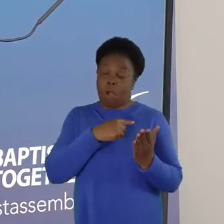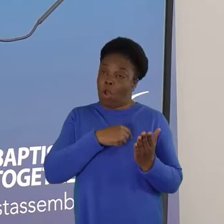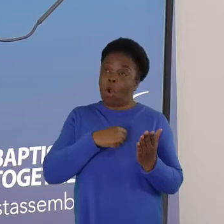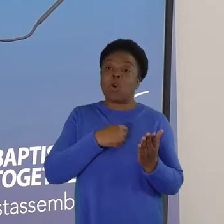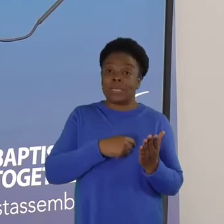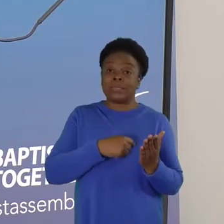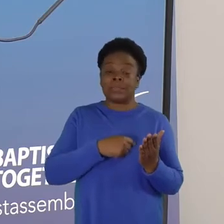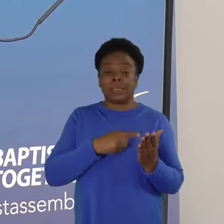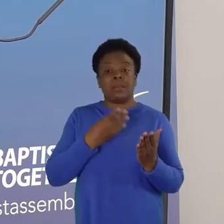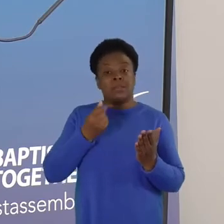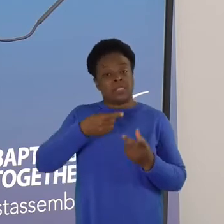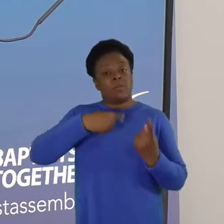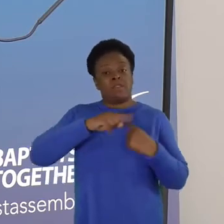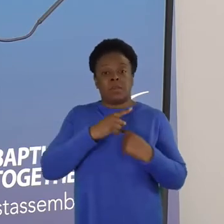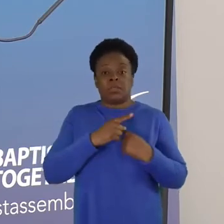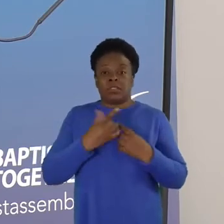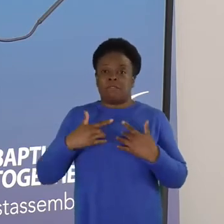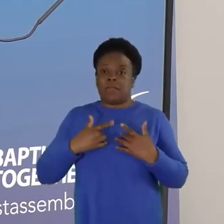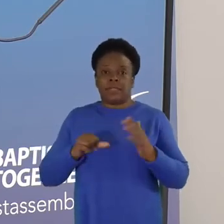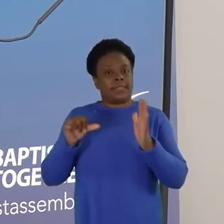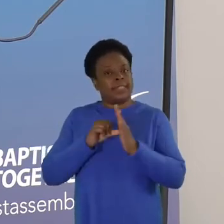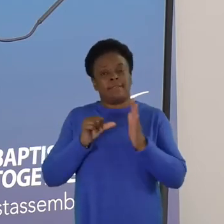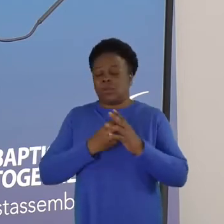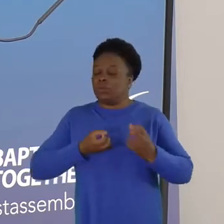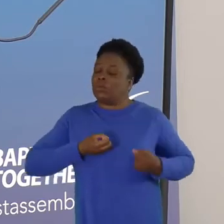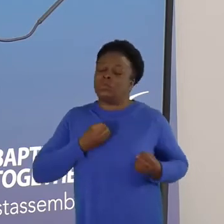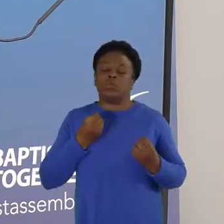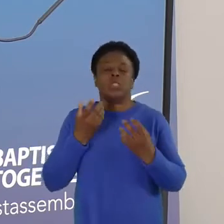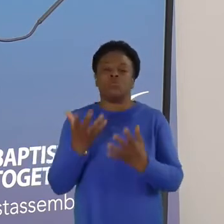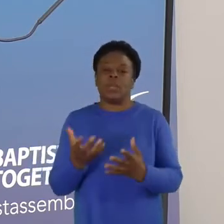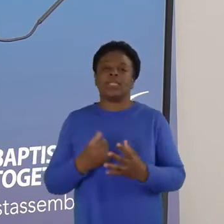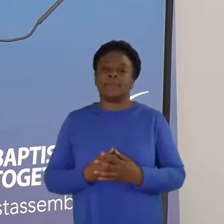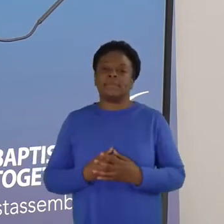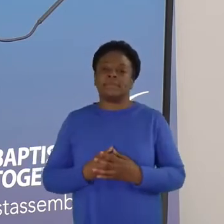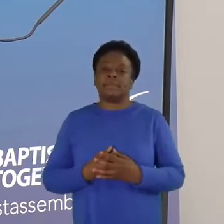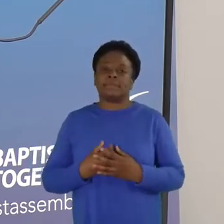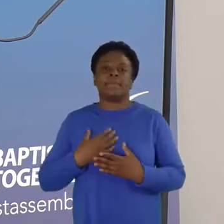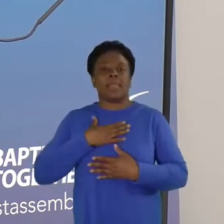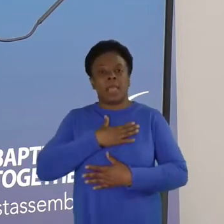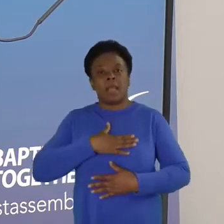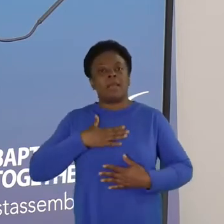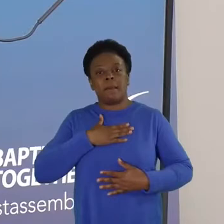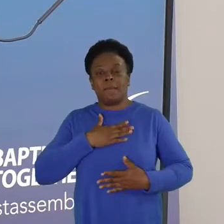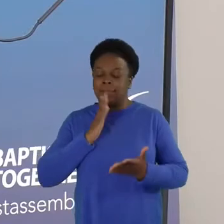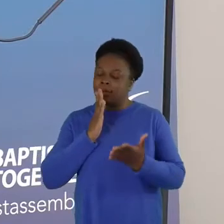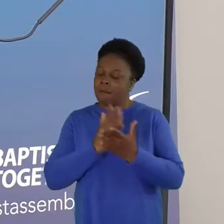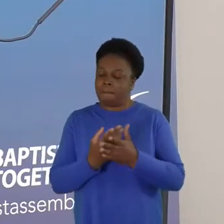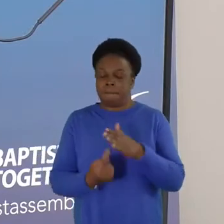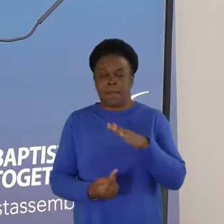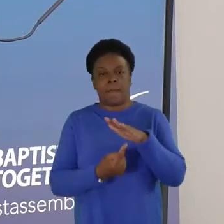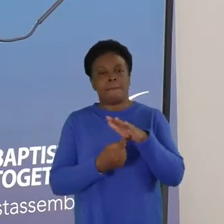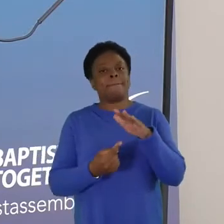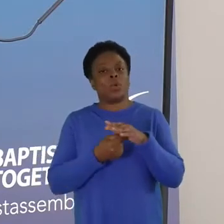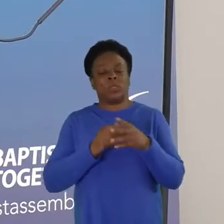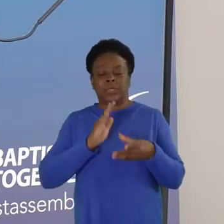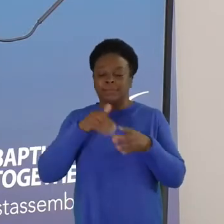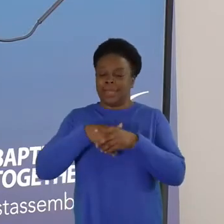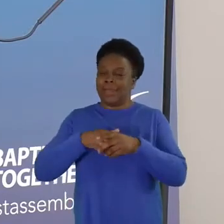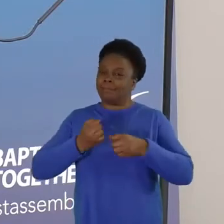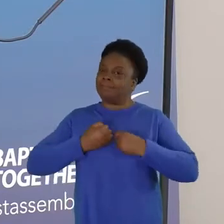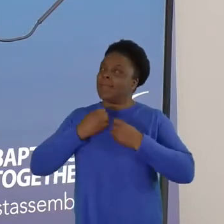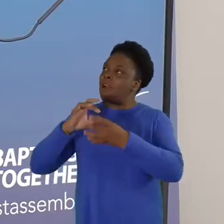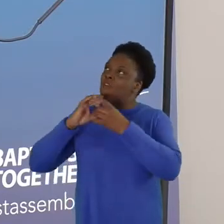find difficult to express ourselves. Lament is clearly seen as an important element of our